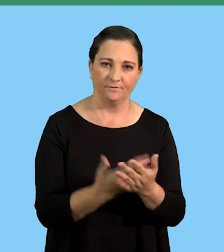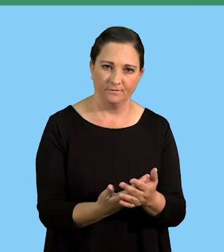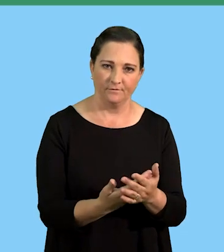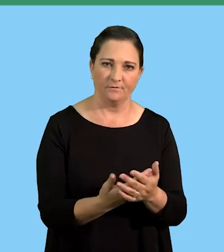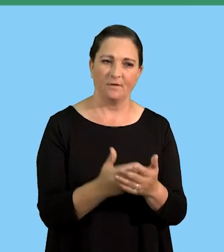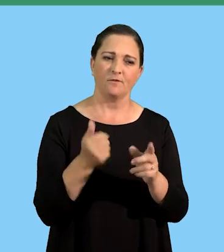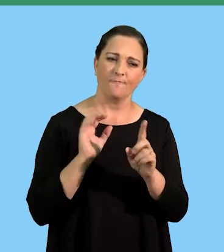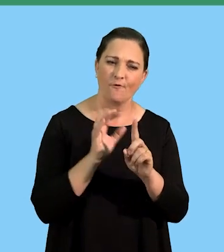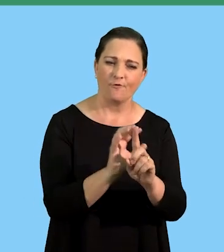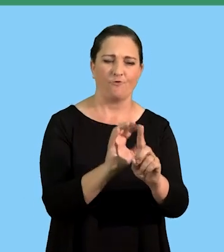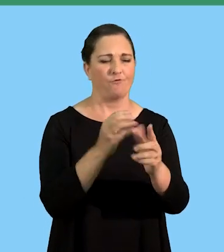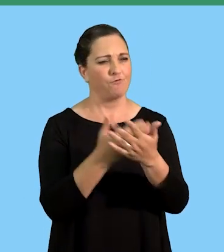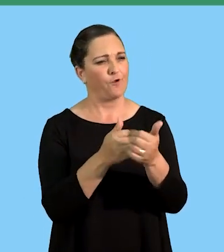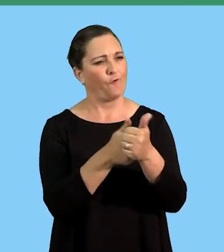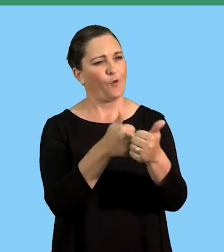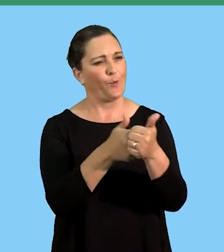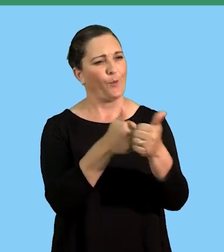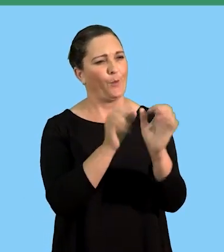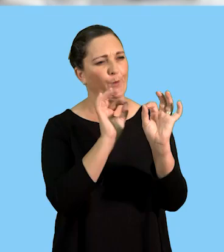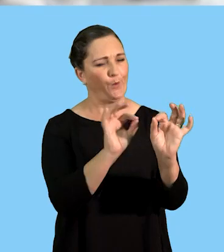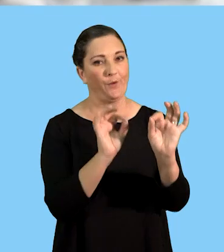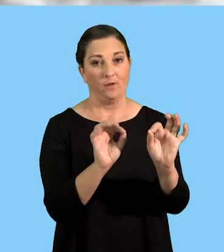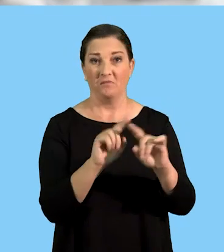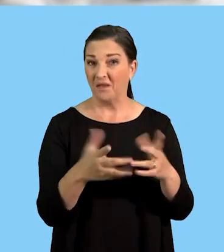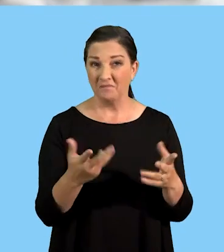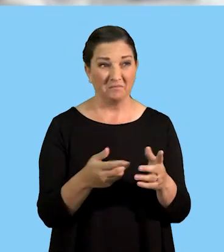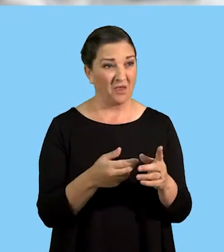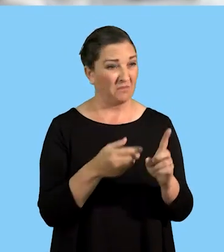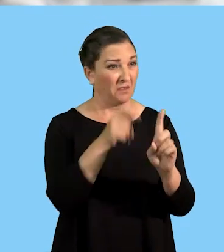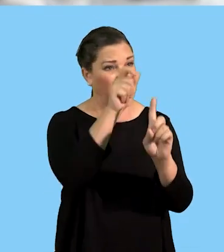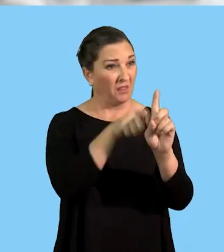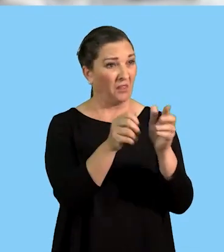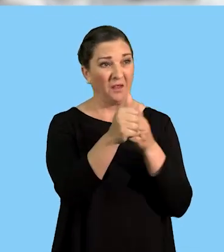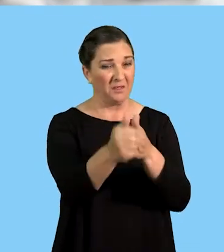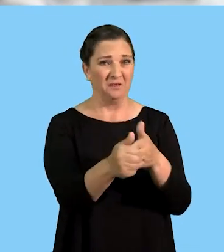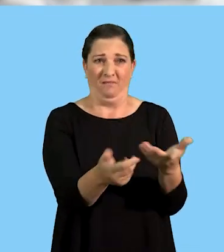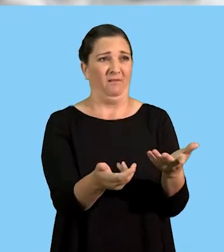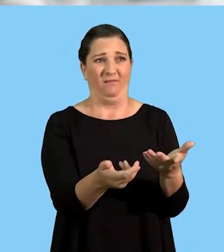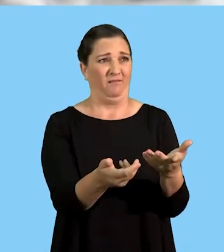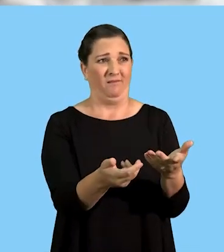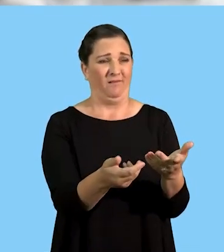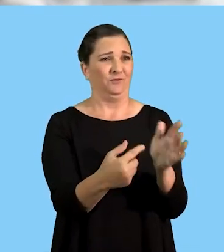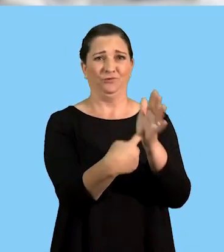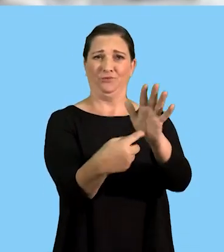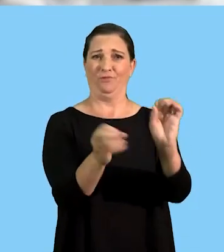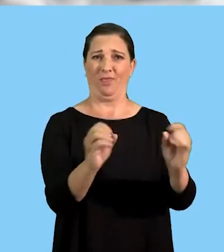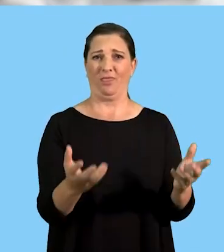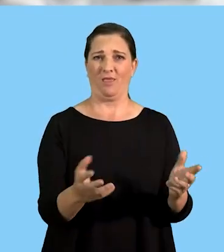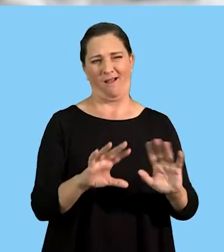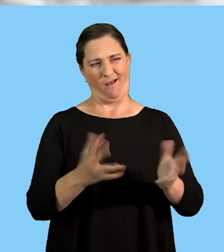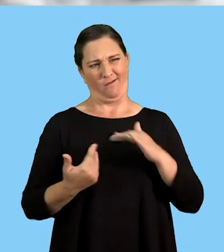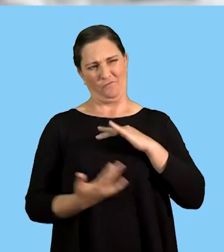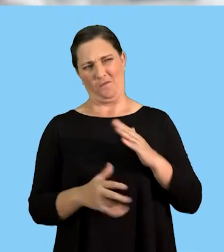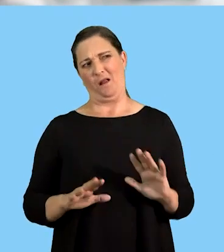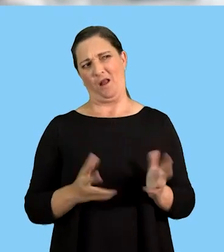follow the vision of the leader. But if the leader doesn't show those aspects, then it becomes difficult for followers to be